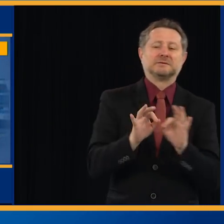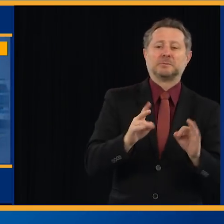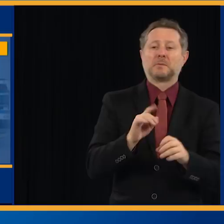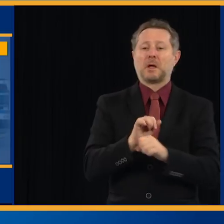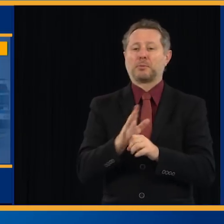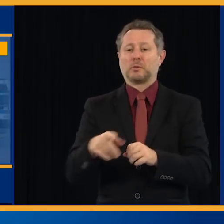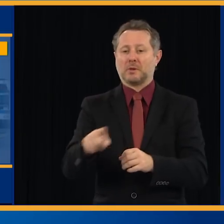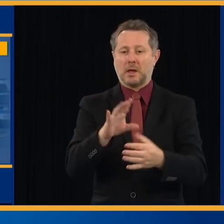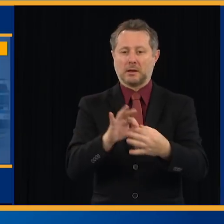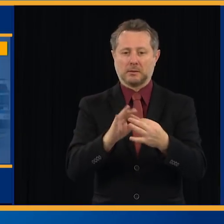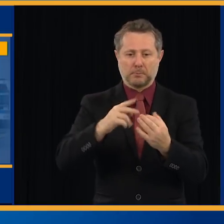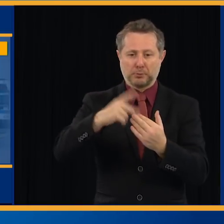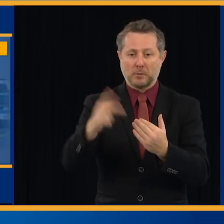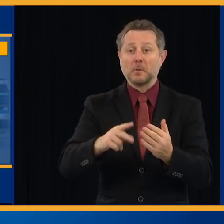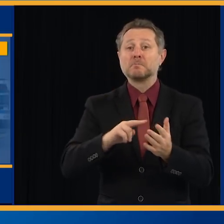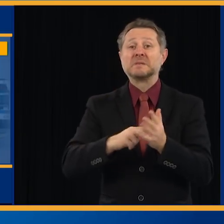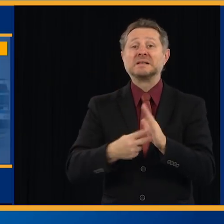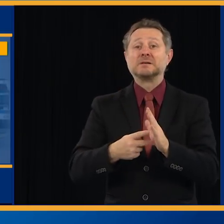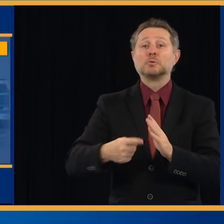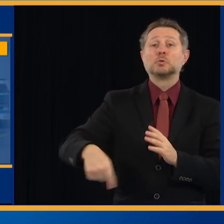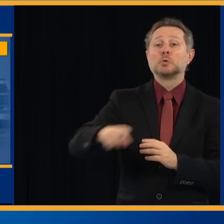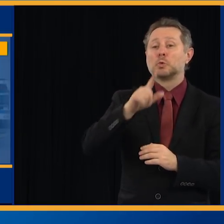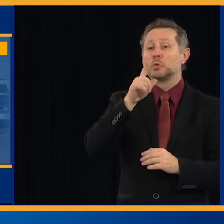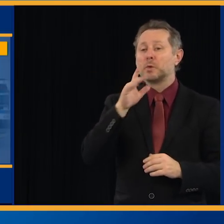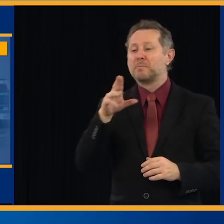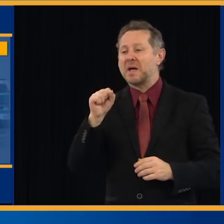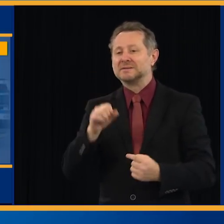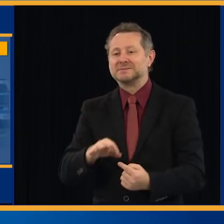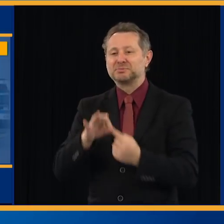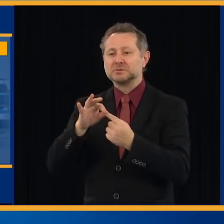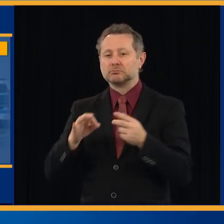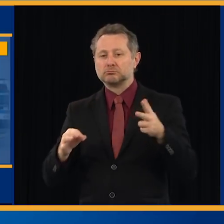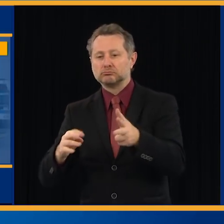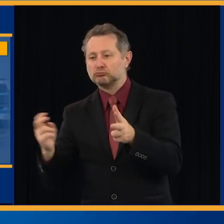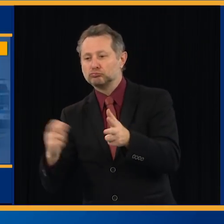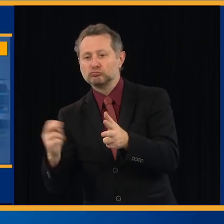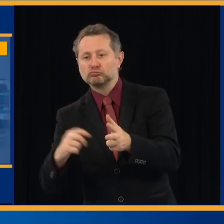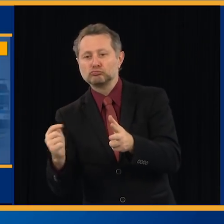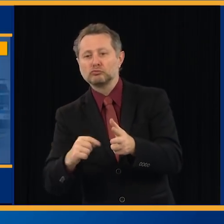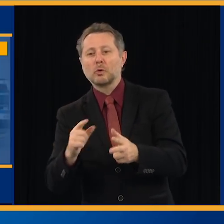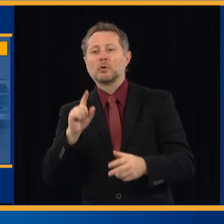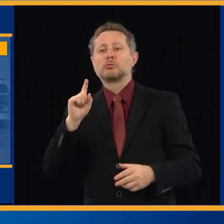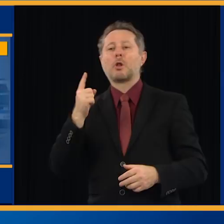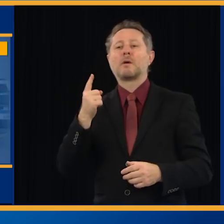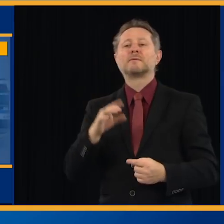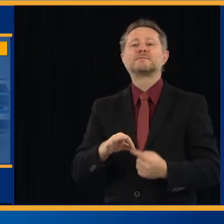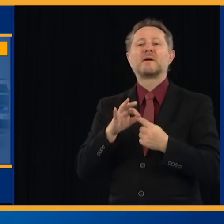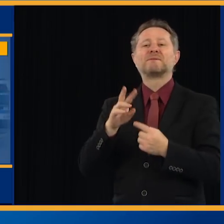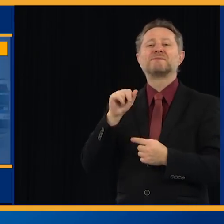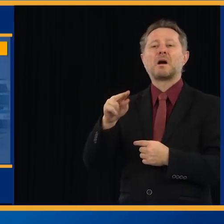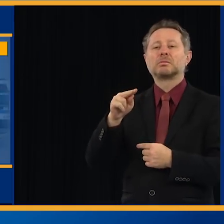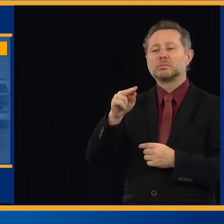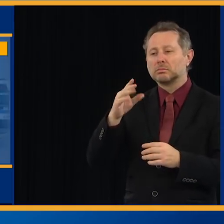dollar vans, and if necessary, we'll provide four higher vehicles